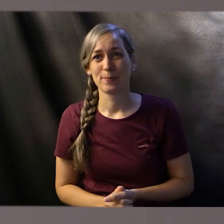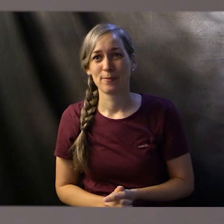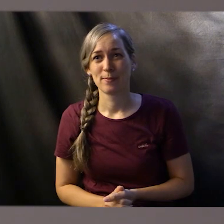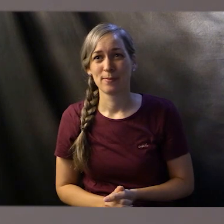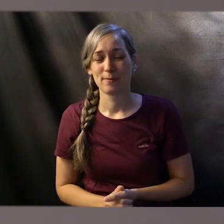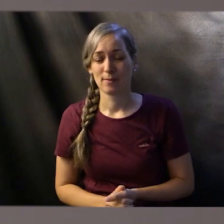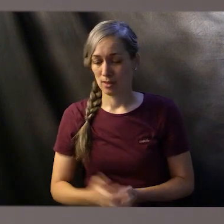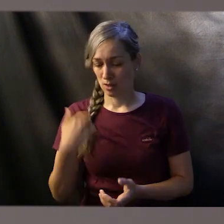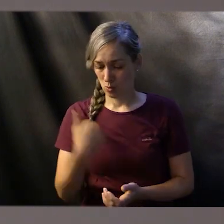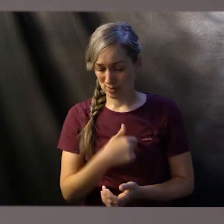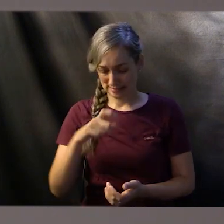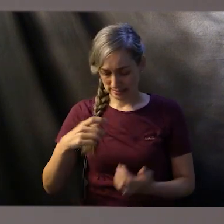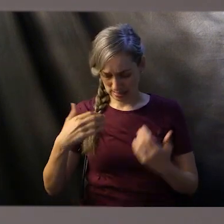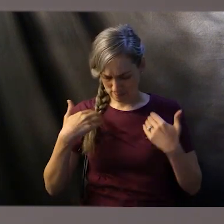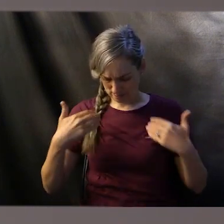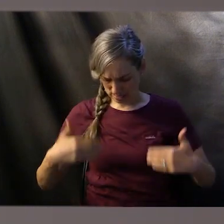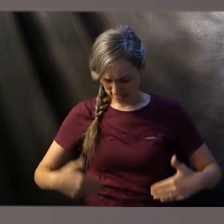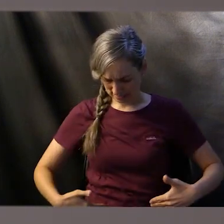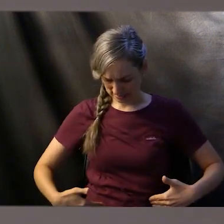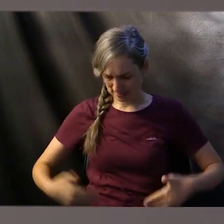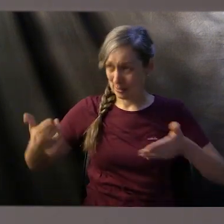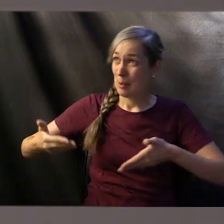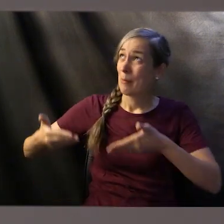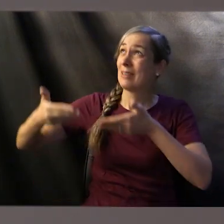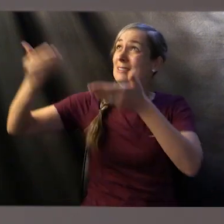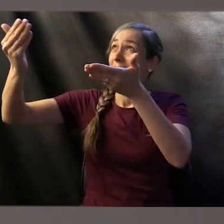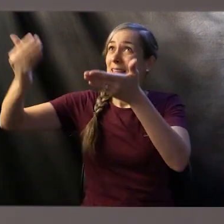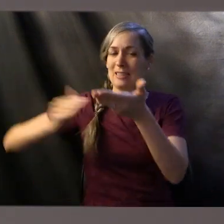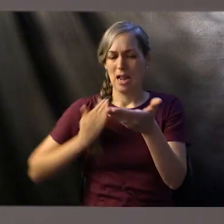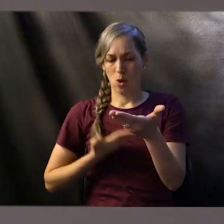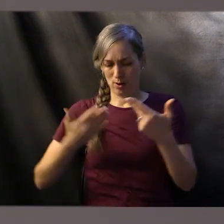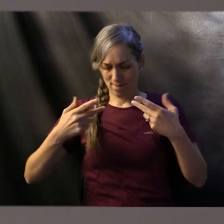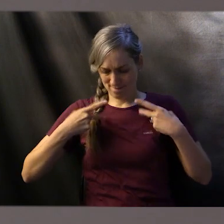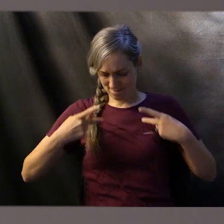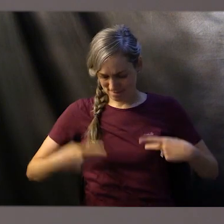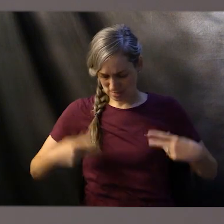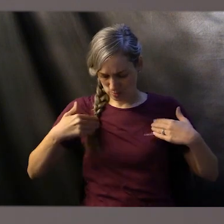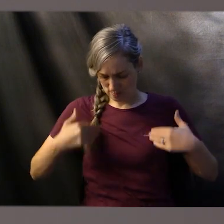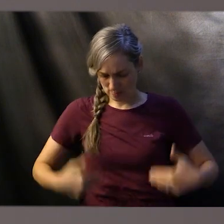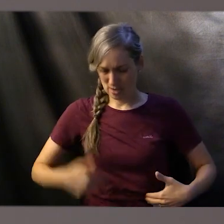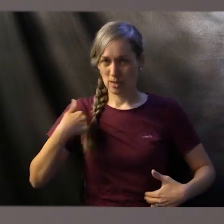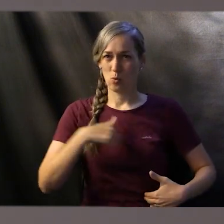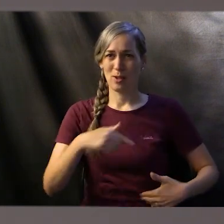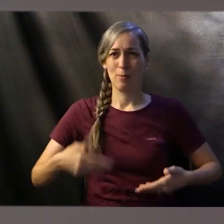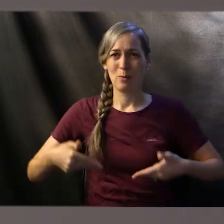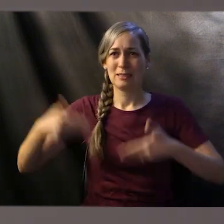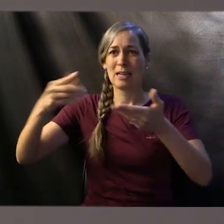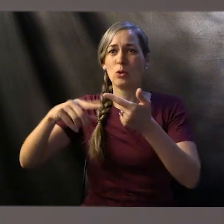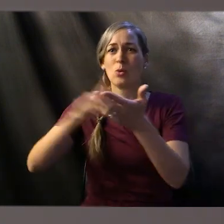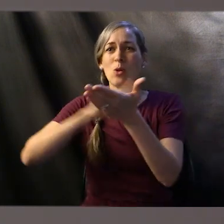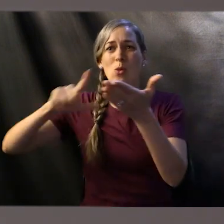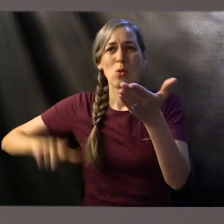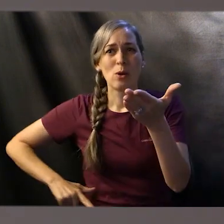He says that we are to present our bodies, our worship is to present our physical bodies to the Lord. And this is not a